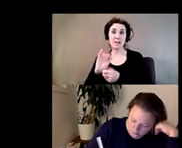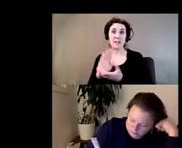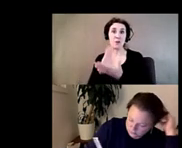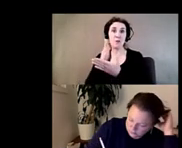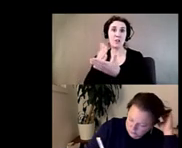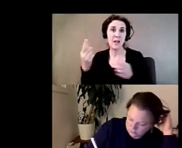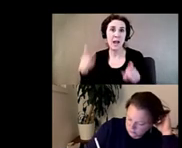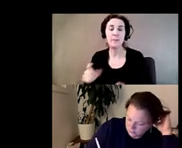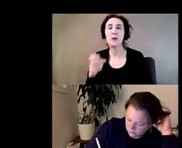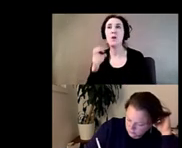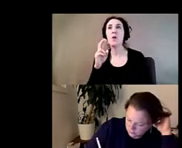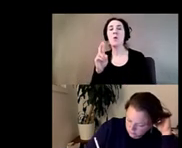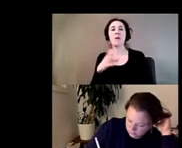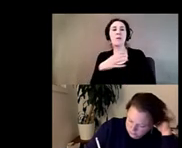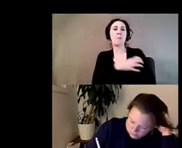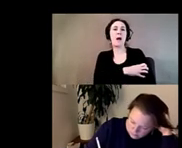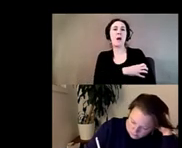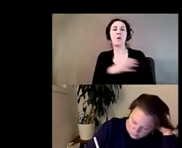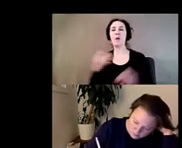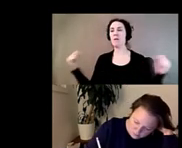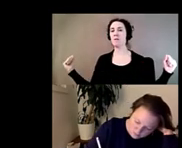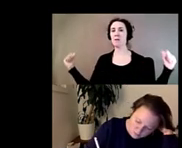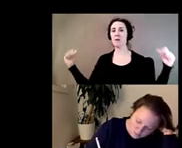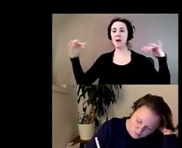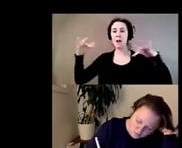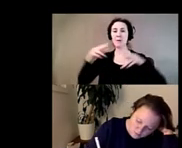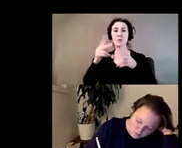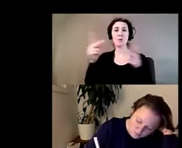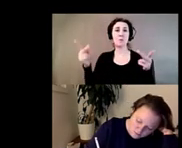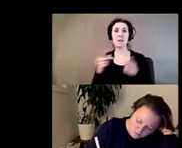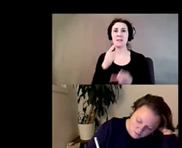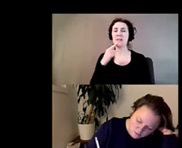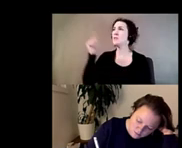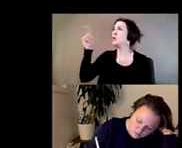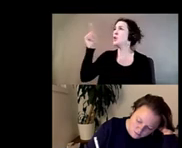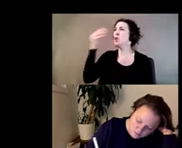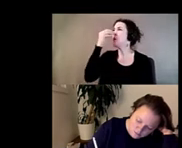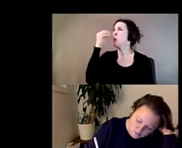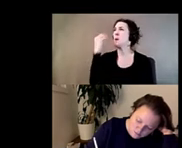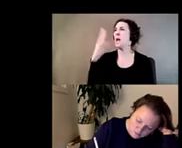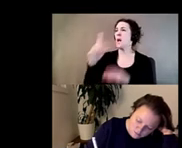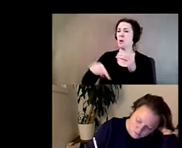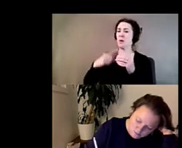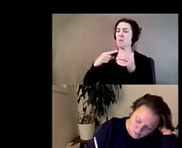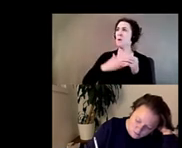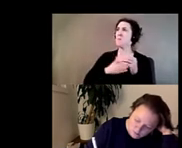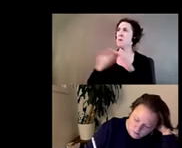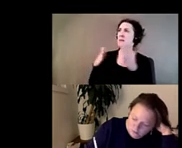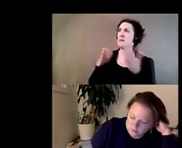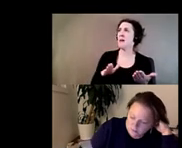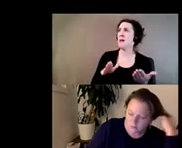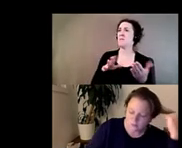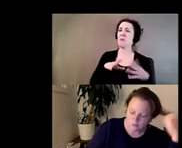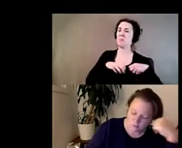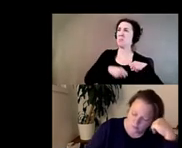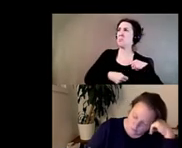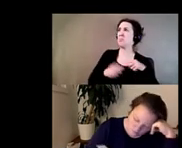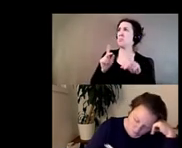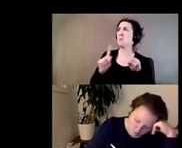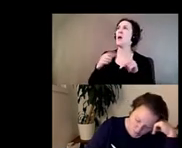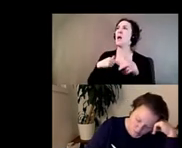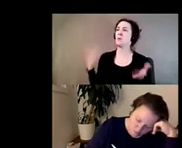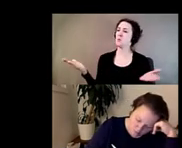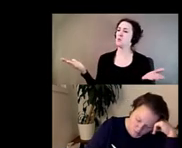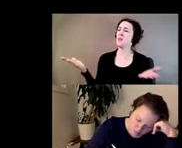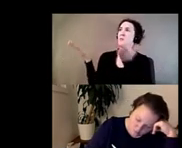just the power of the gesture of coming to a place that says you do not care about my uh my dead and my unworned so i will deliver them to you